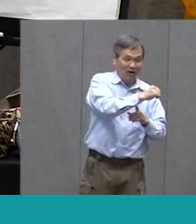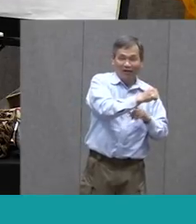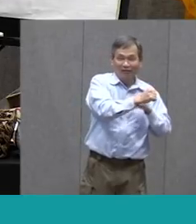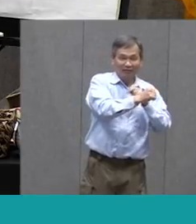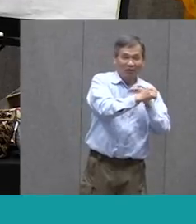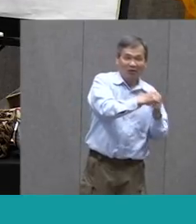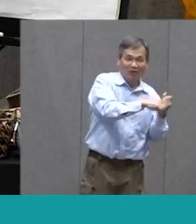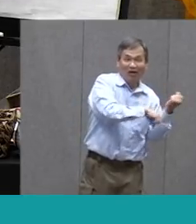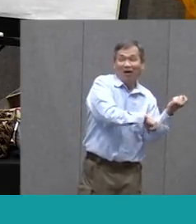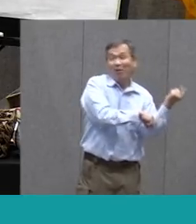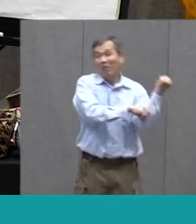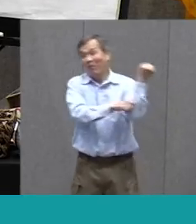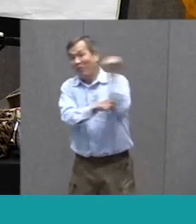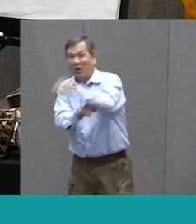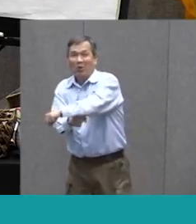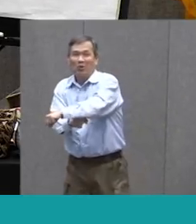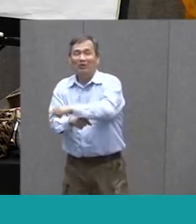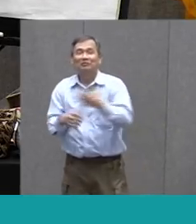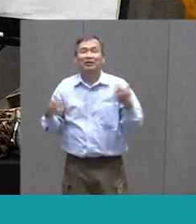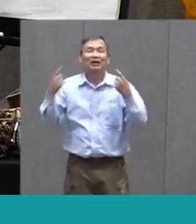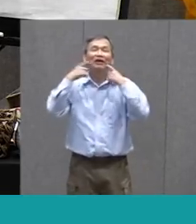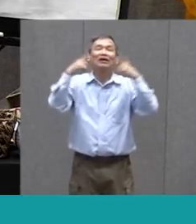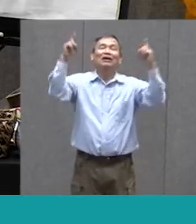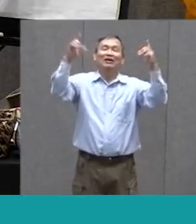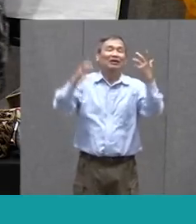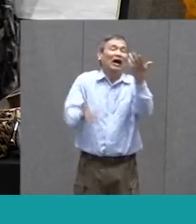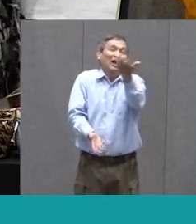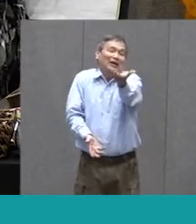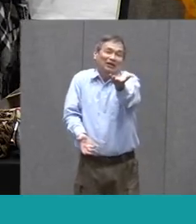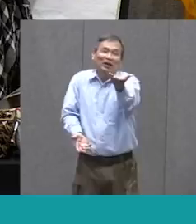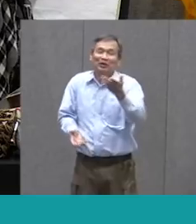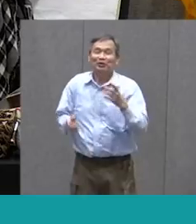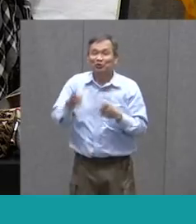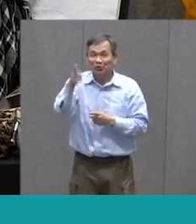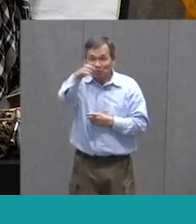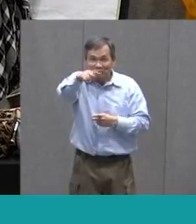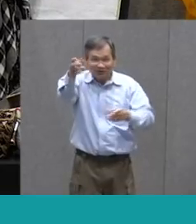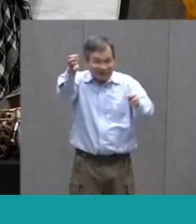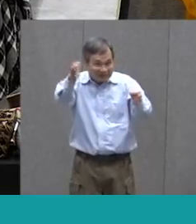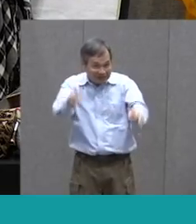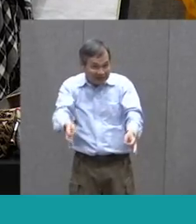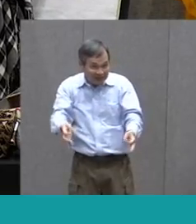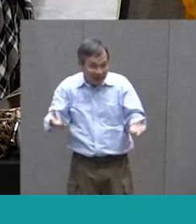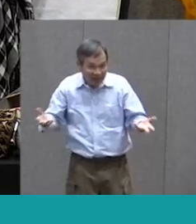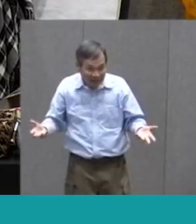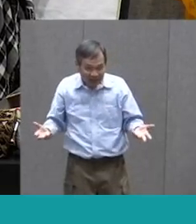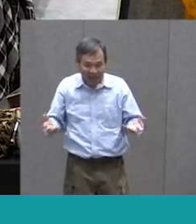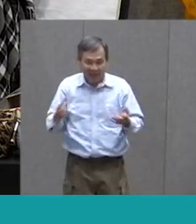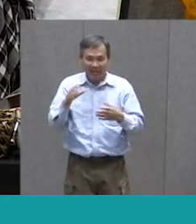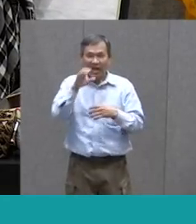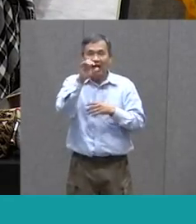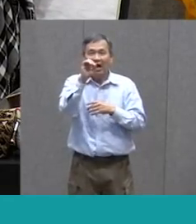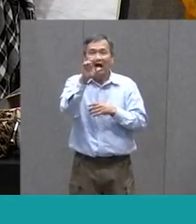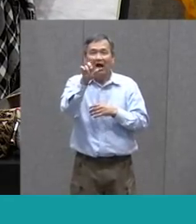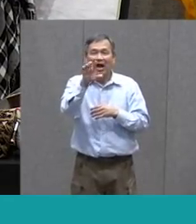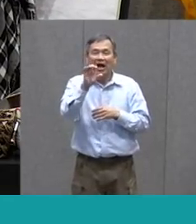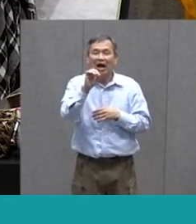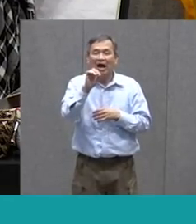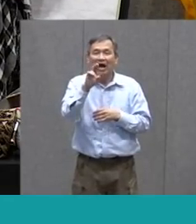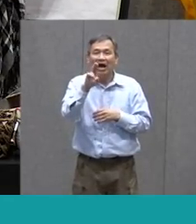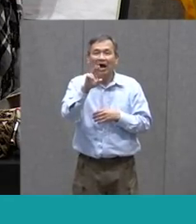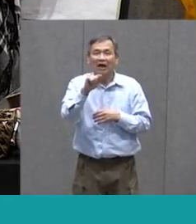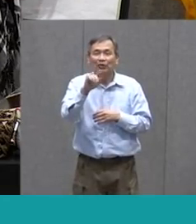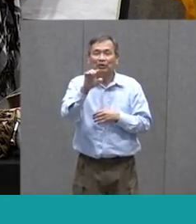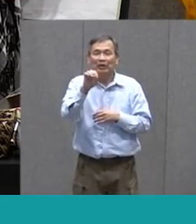Triumph Over Evil I Guess Is What I'm Trying To Say So You Would Have To Decide Is Out The Outcome What's Going To Happen